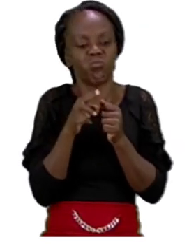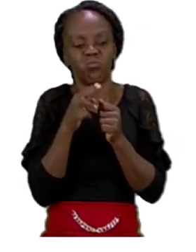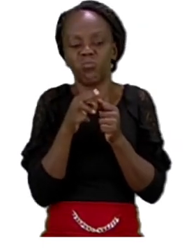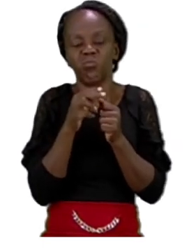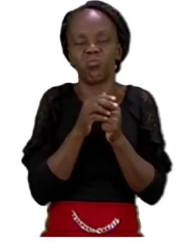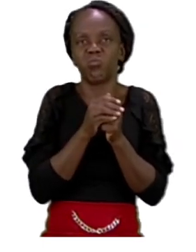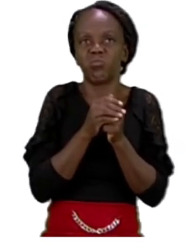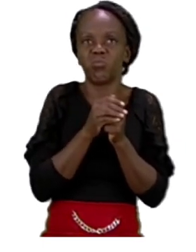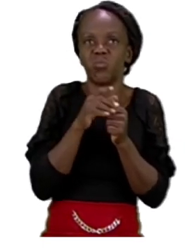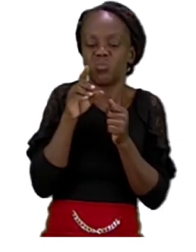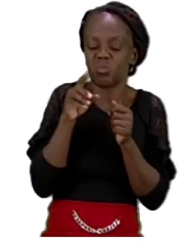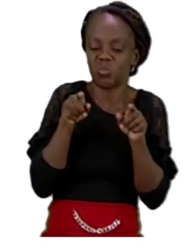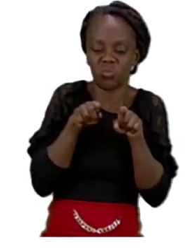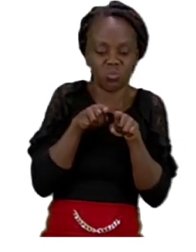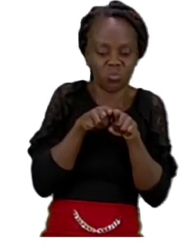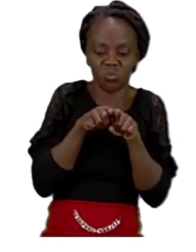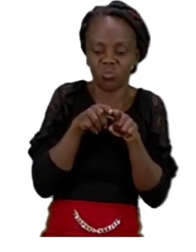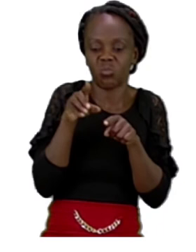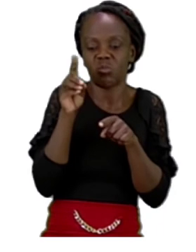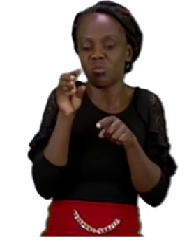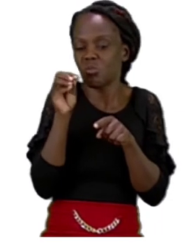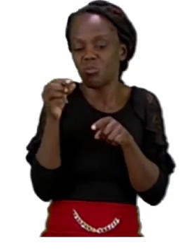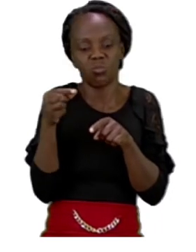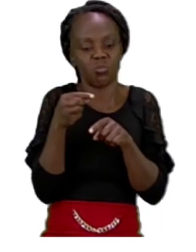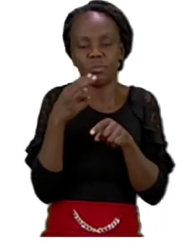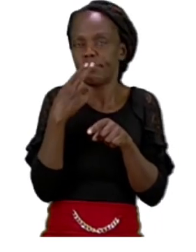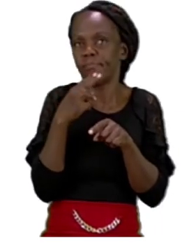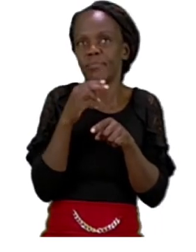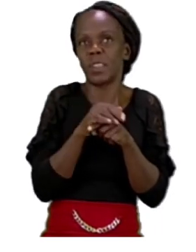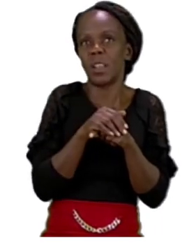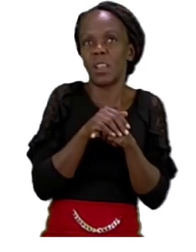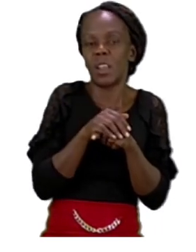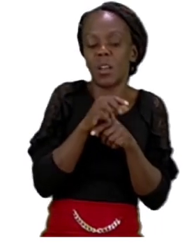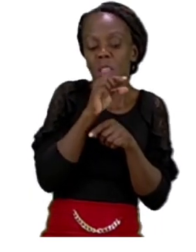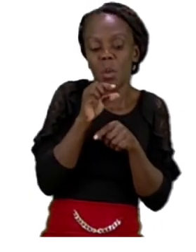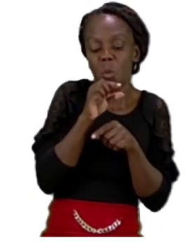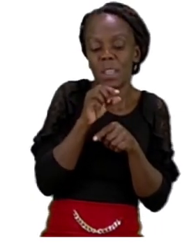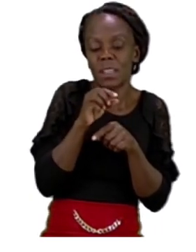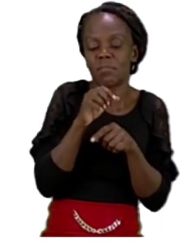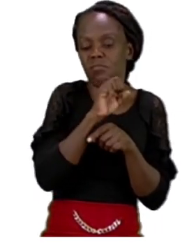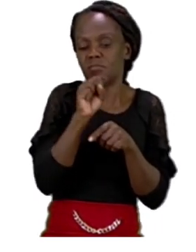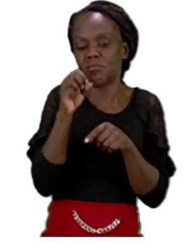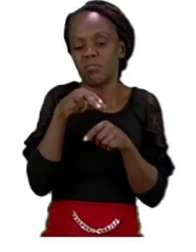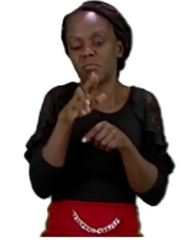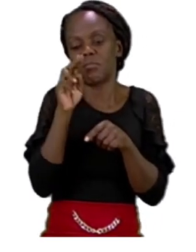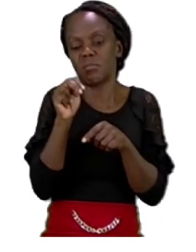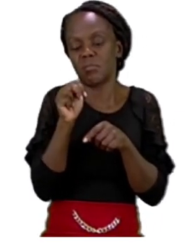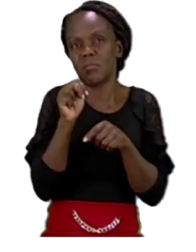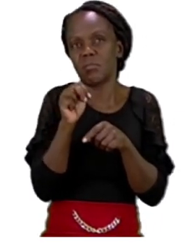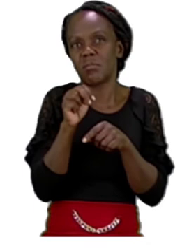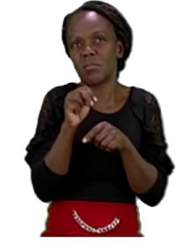Dog, frog. Dog, frog. Yes,